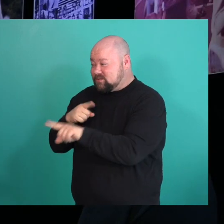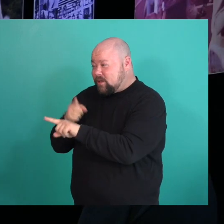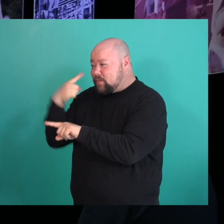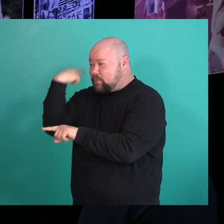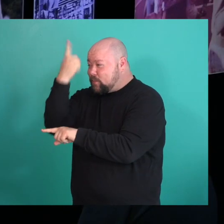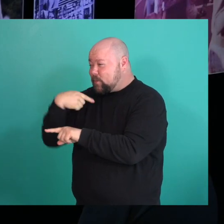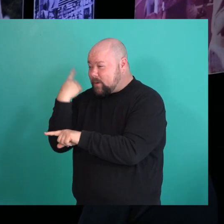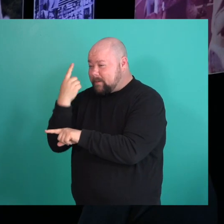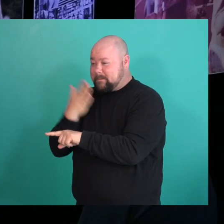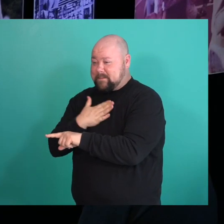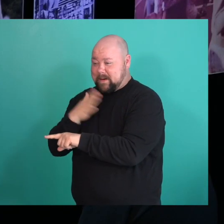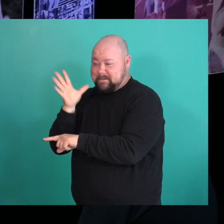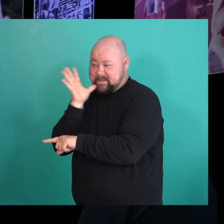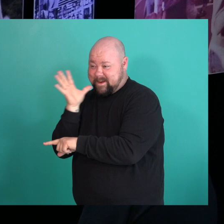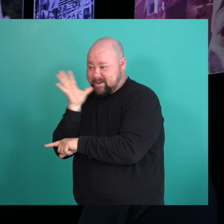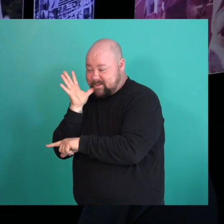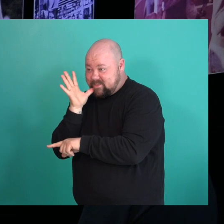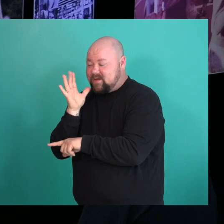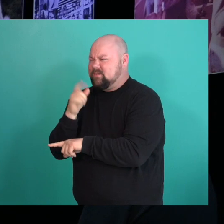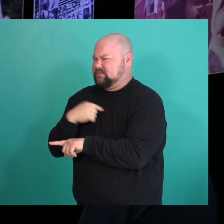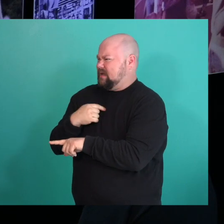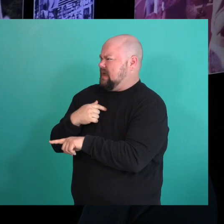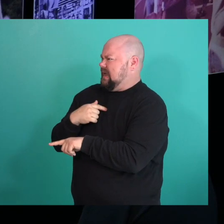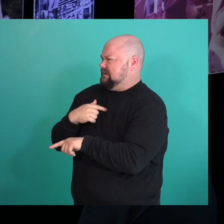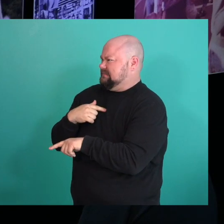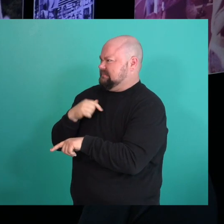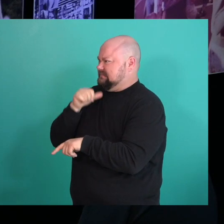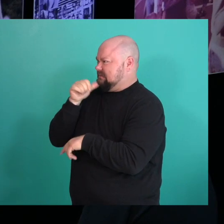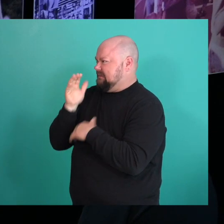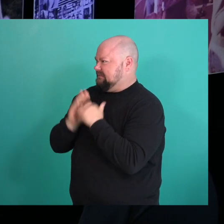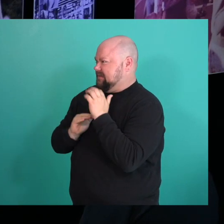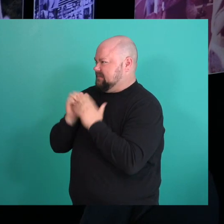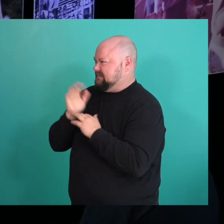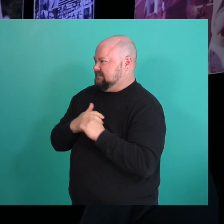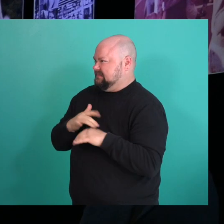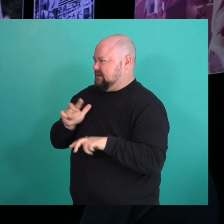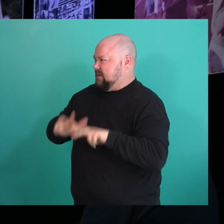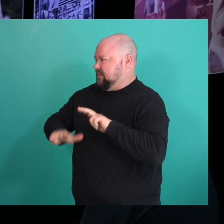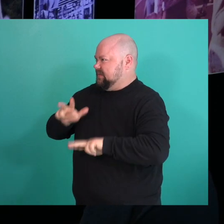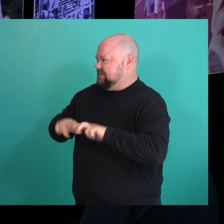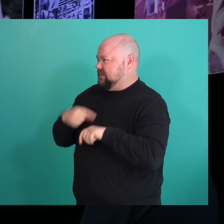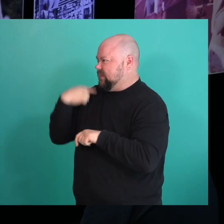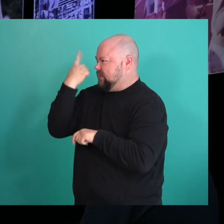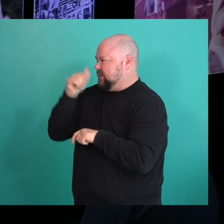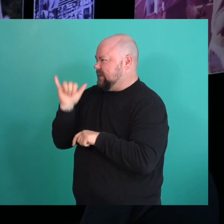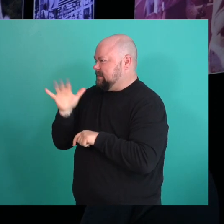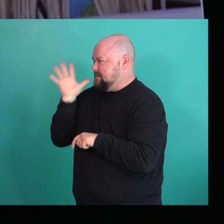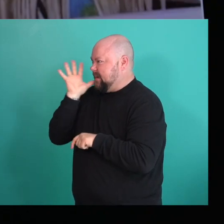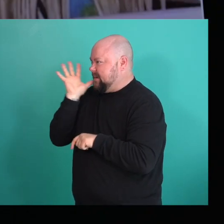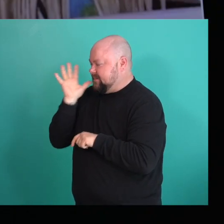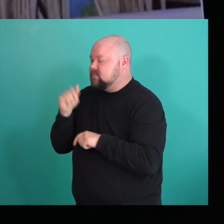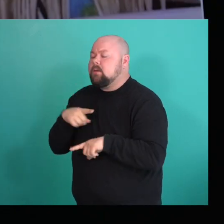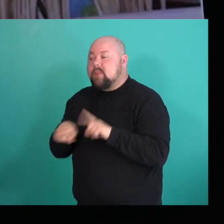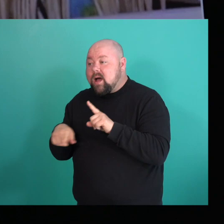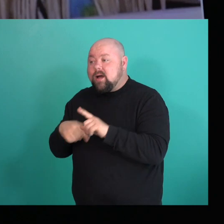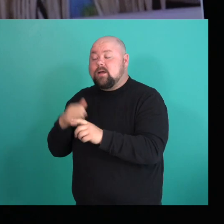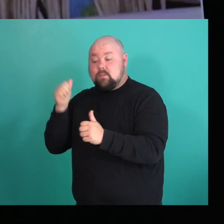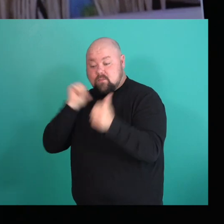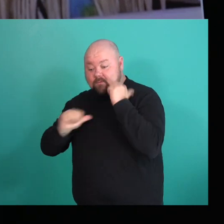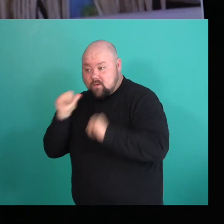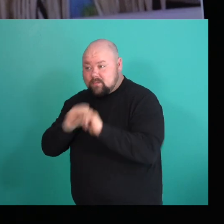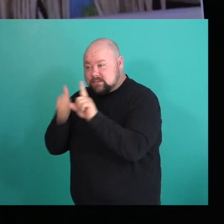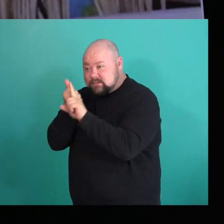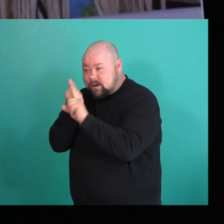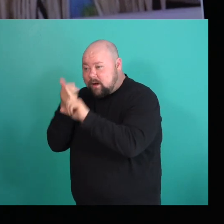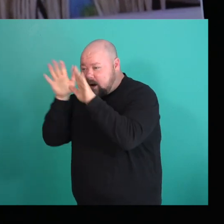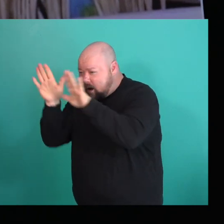just the way it make it like, like, Oh, this is uncomfortable. You just look like mom, but she was such a, like an amazing performer. And then